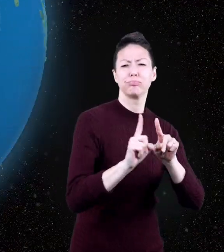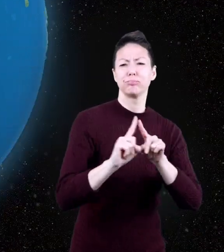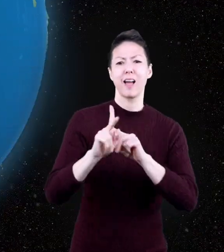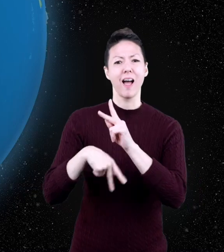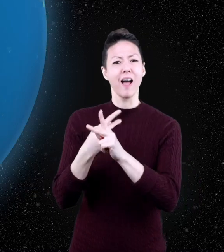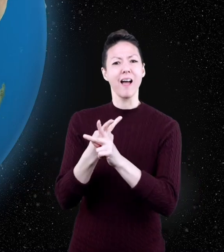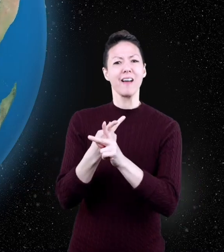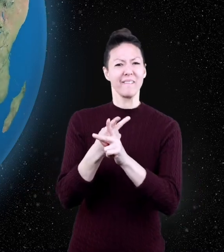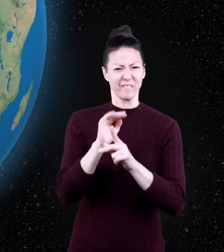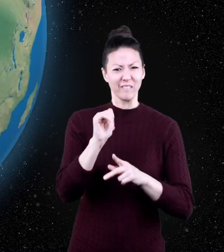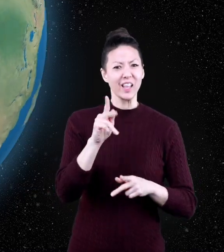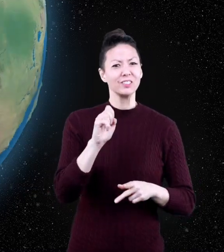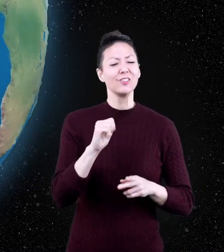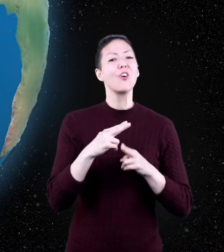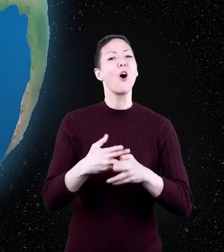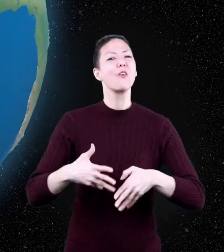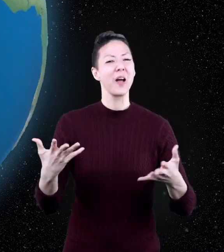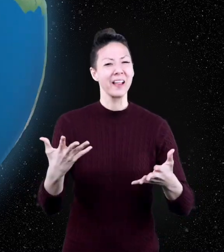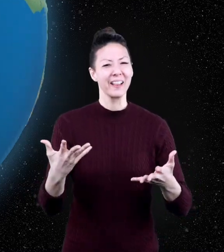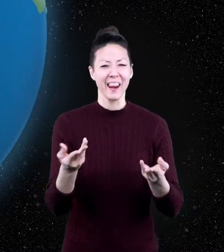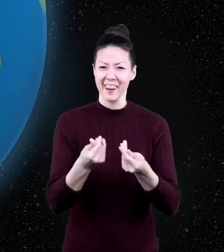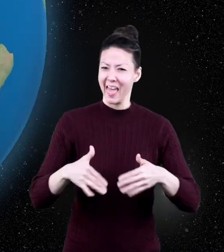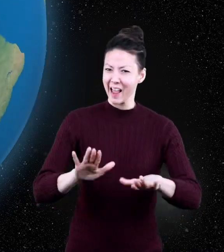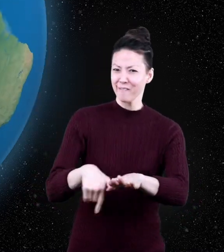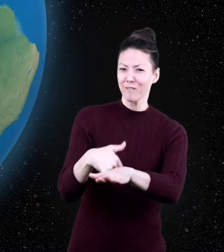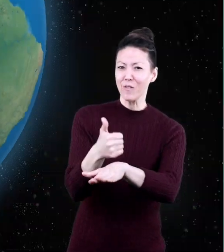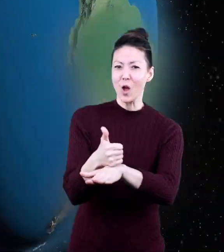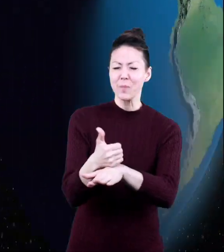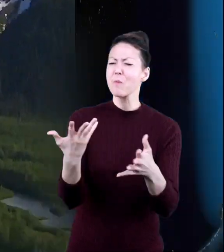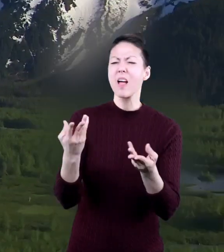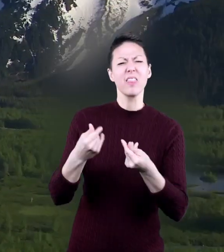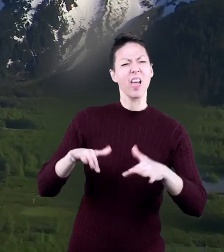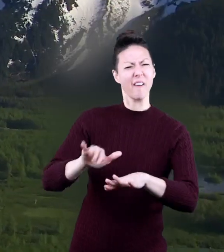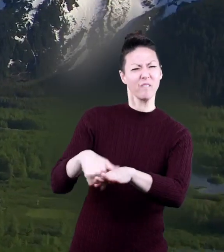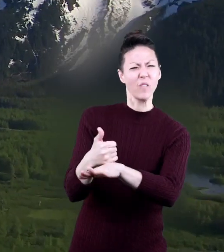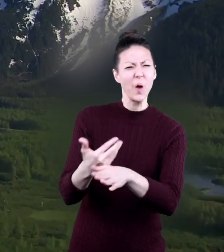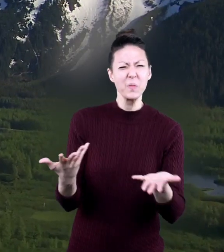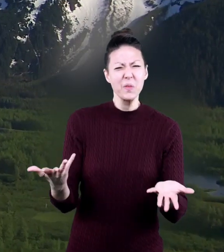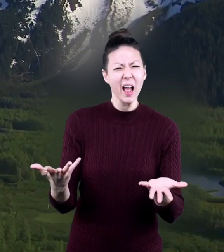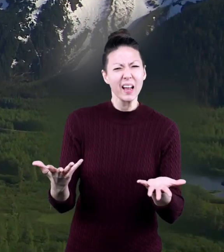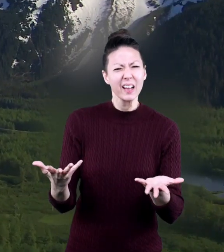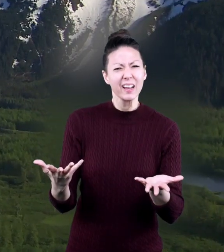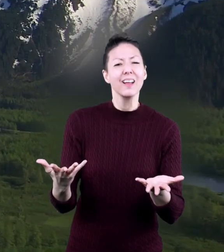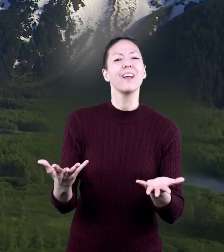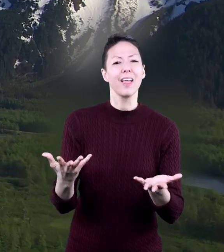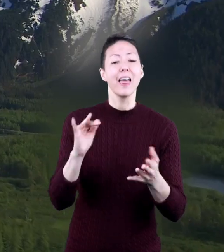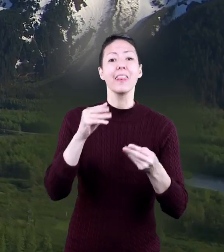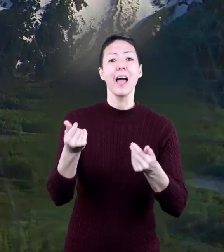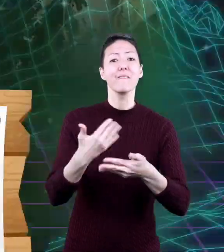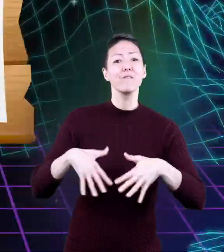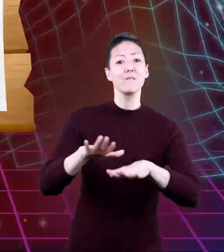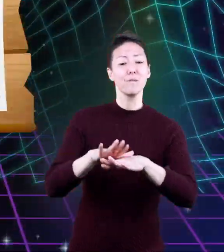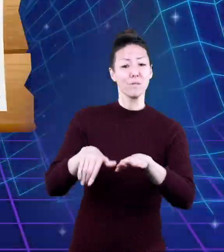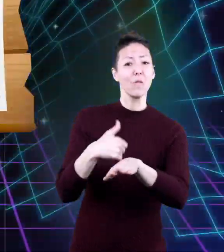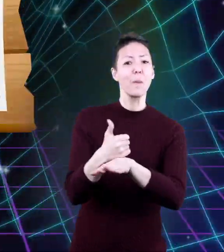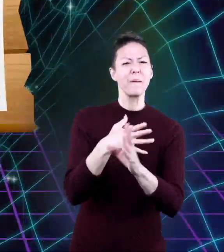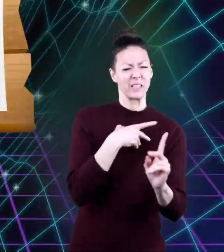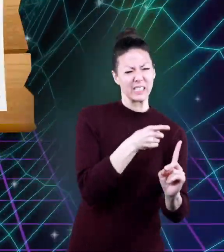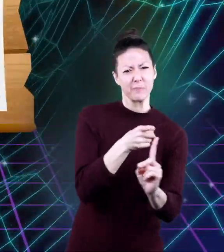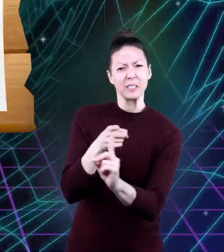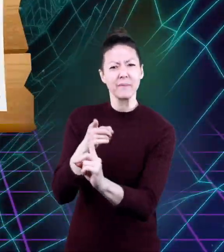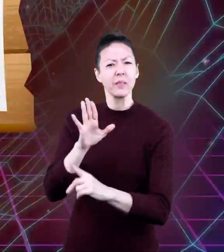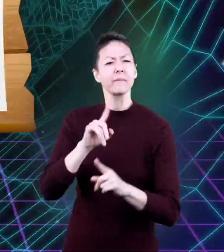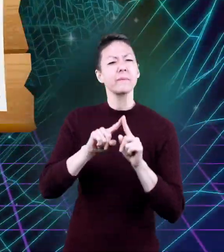all kinds of features like these called landforms. So what is a landform? A landform